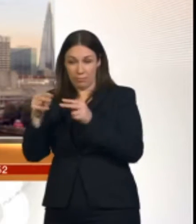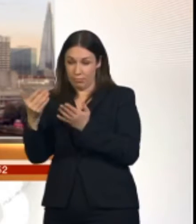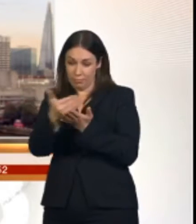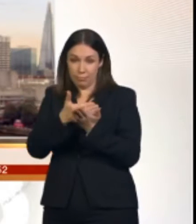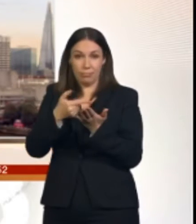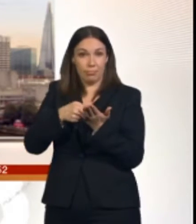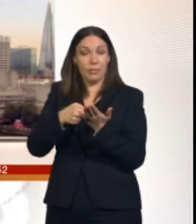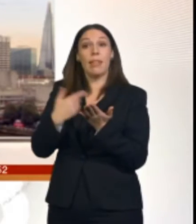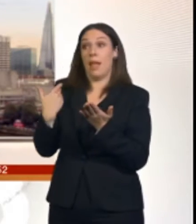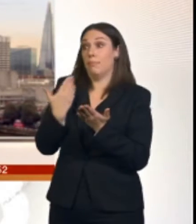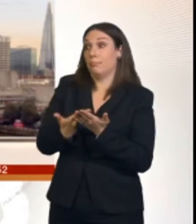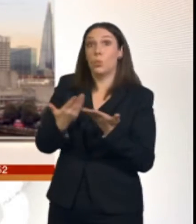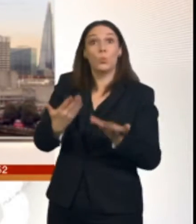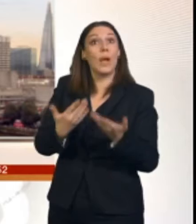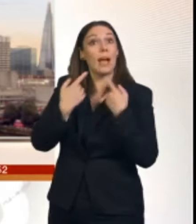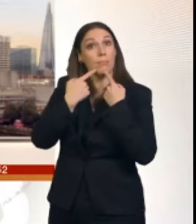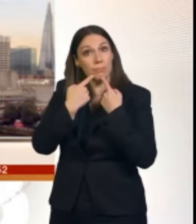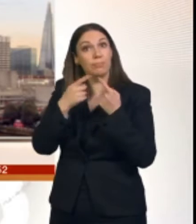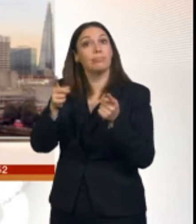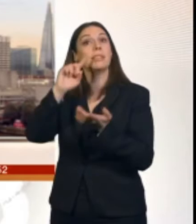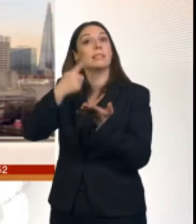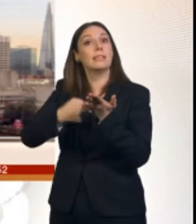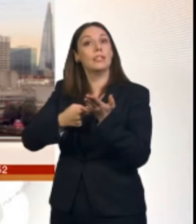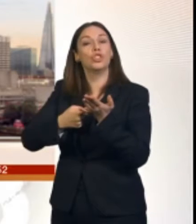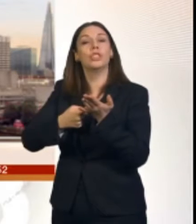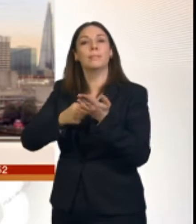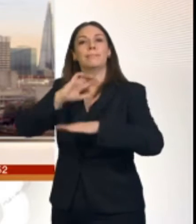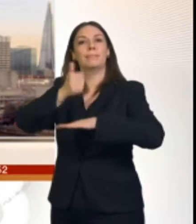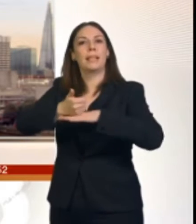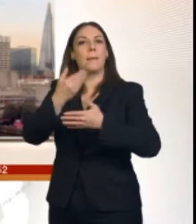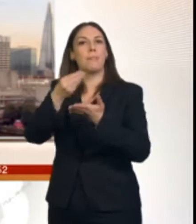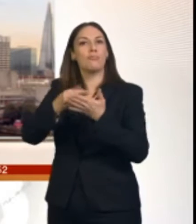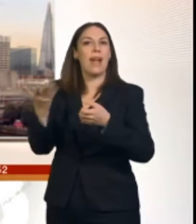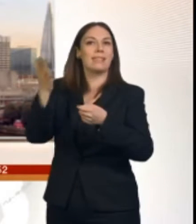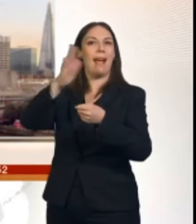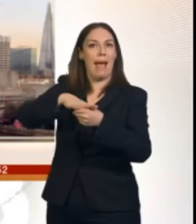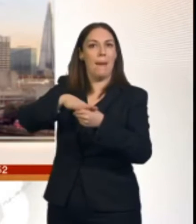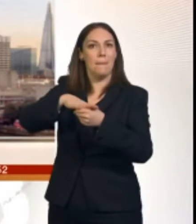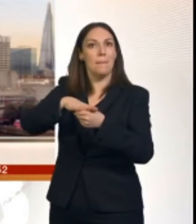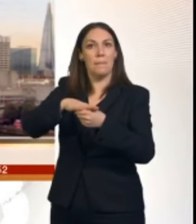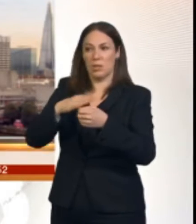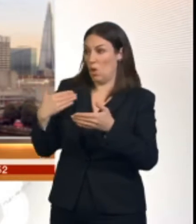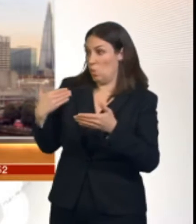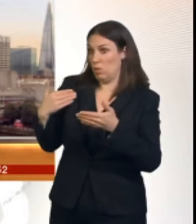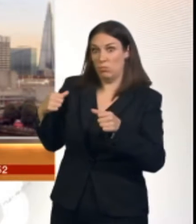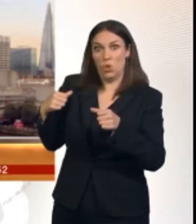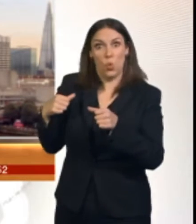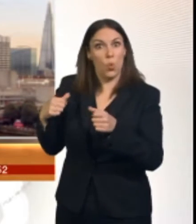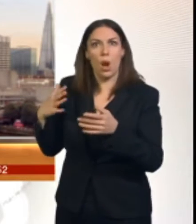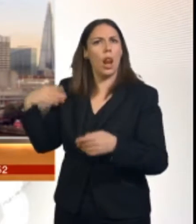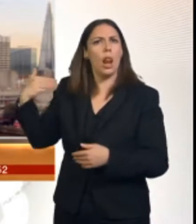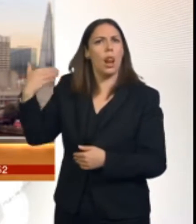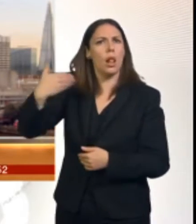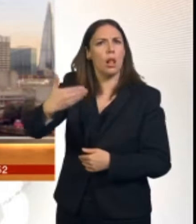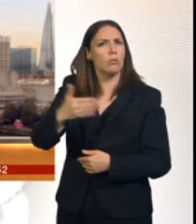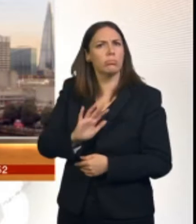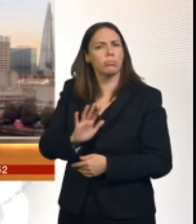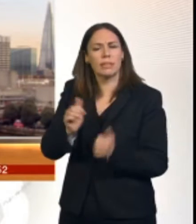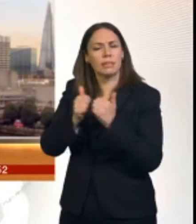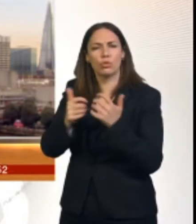we've announced our decision that we need to introduce a price cap to protect consumers from these high prices.